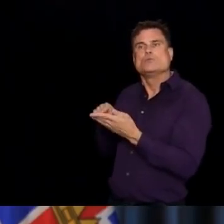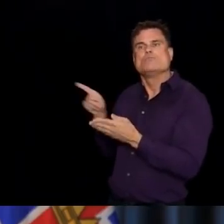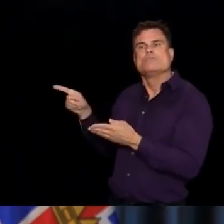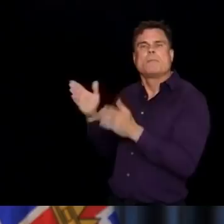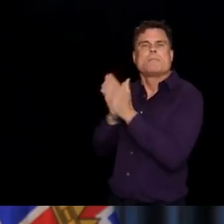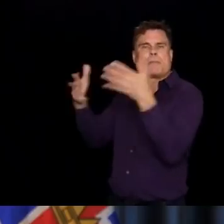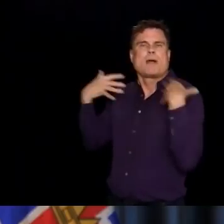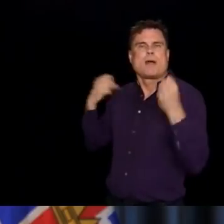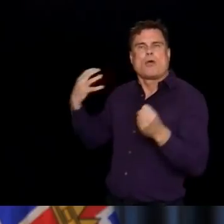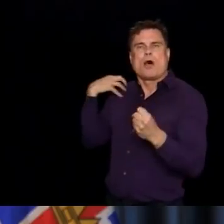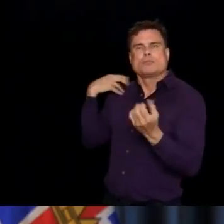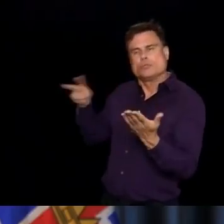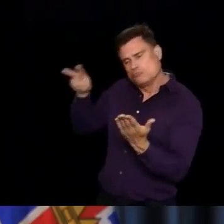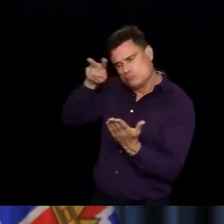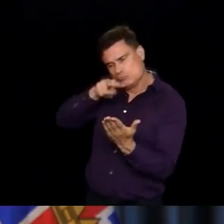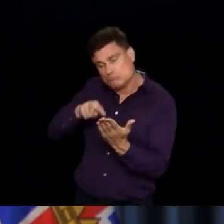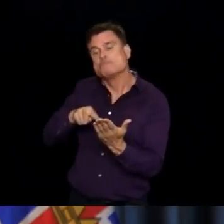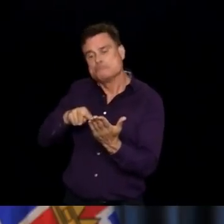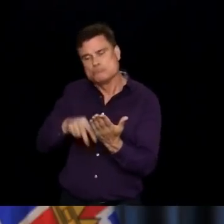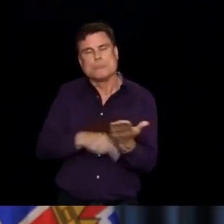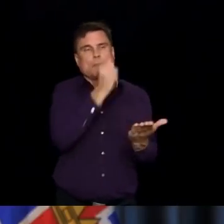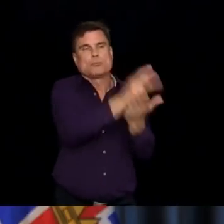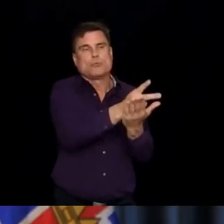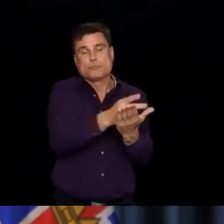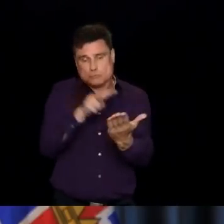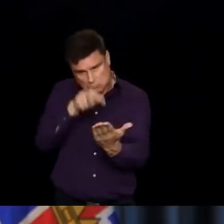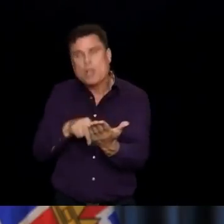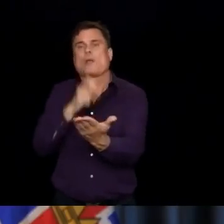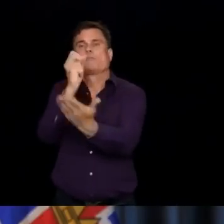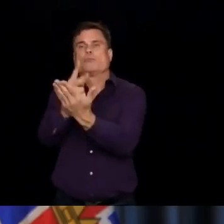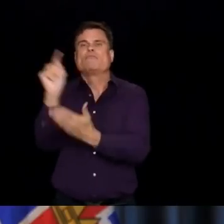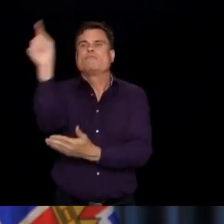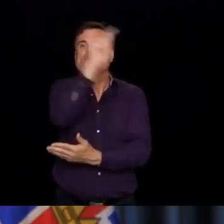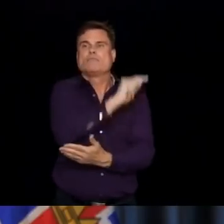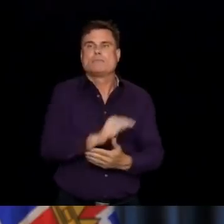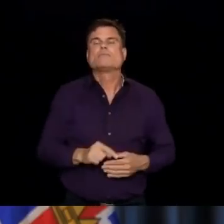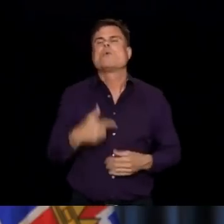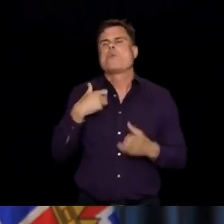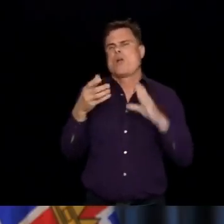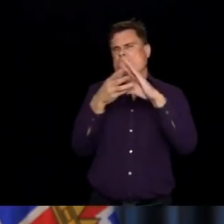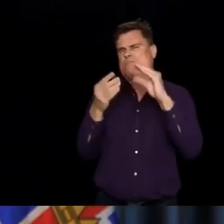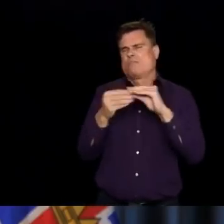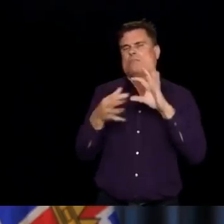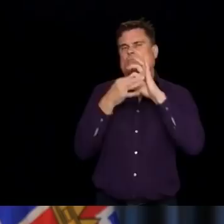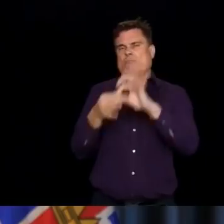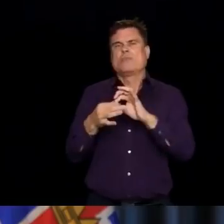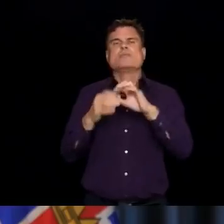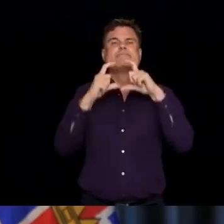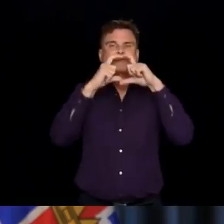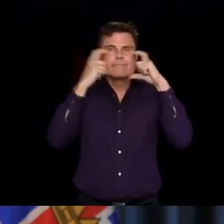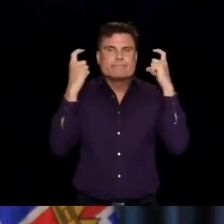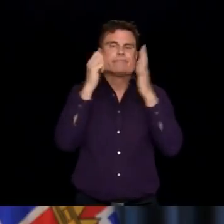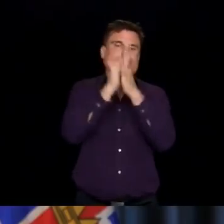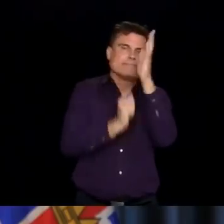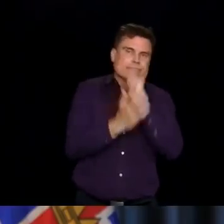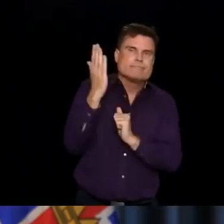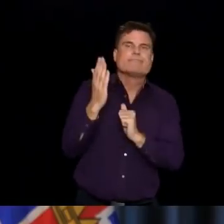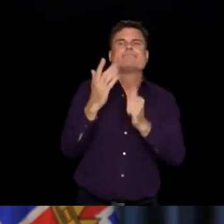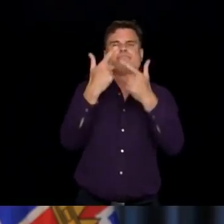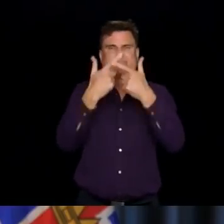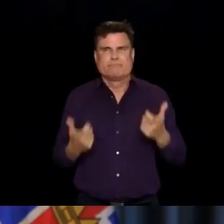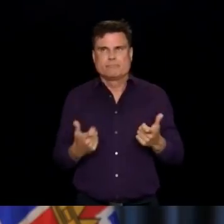PPE. In particular, as you know, as we do as of last Monday, June